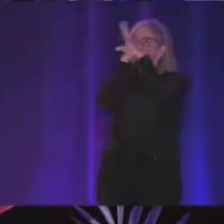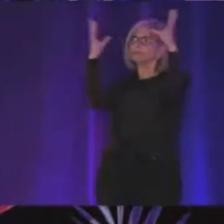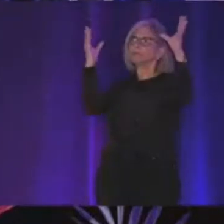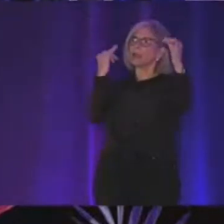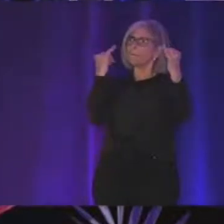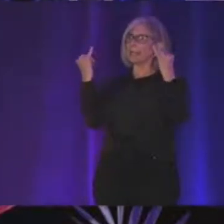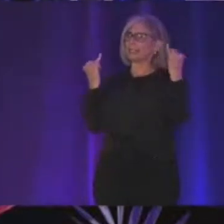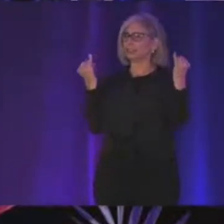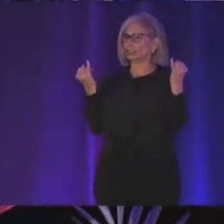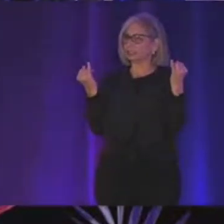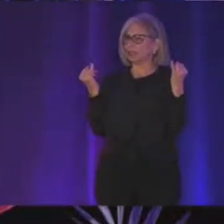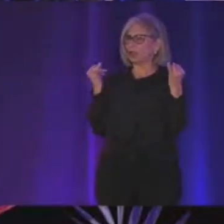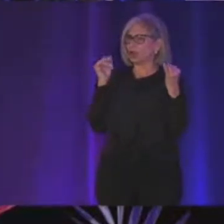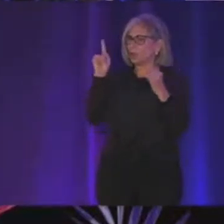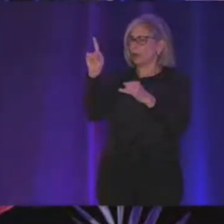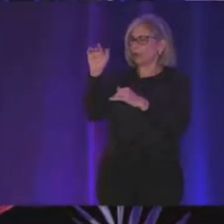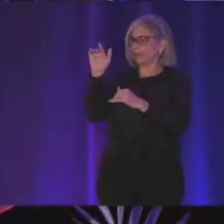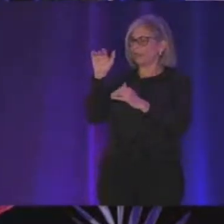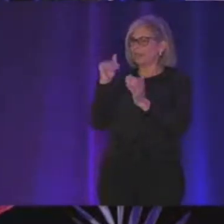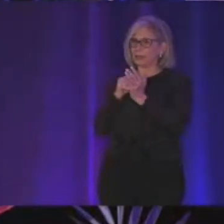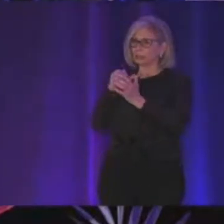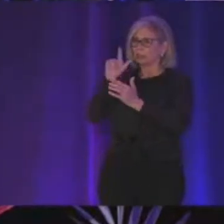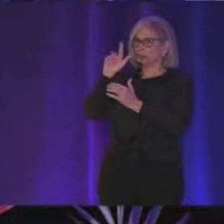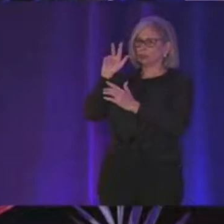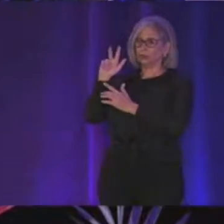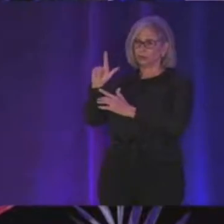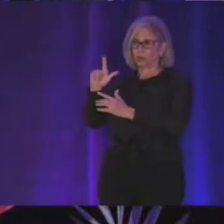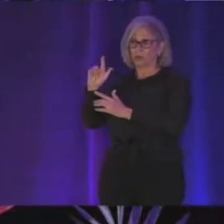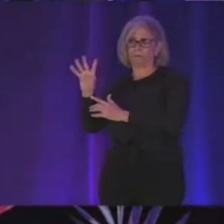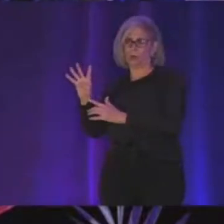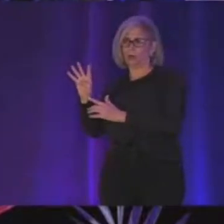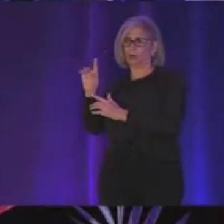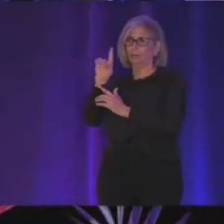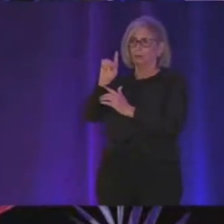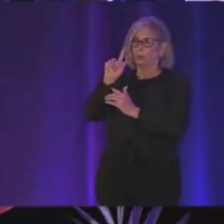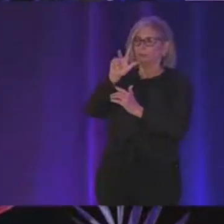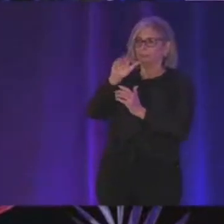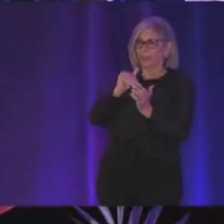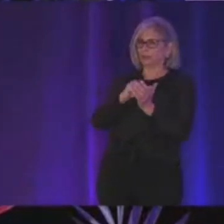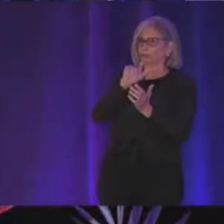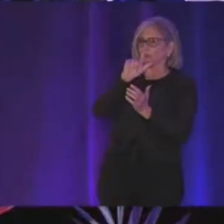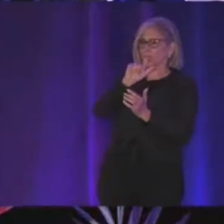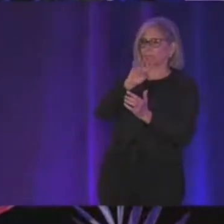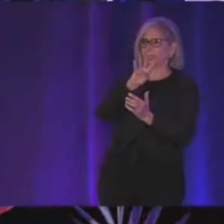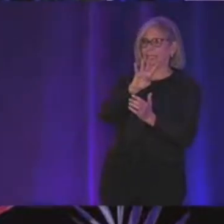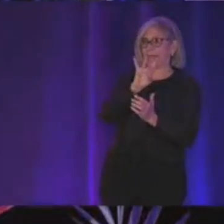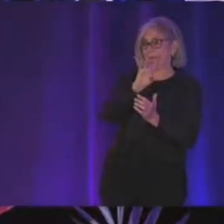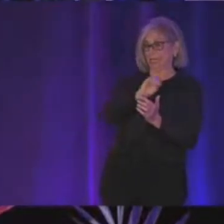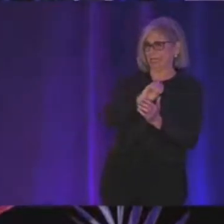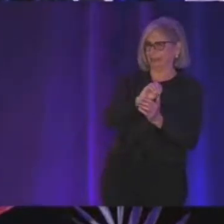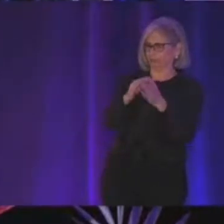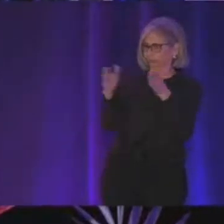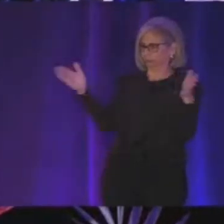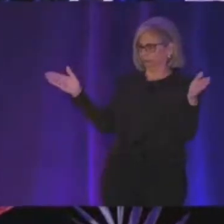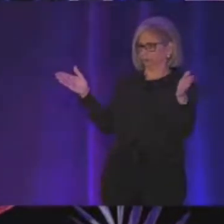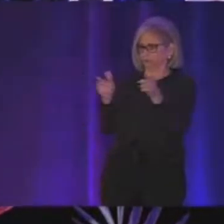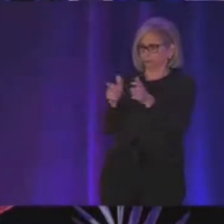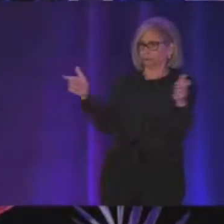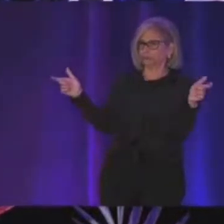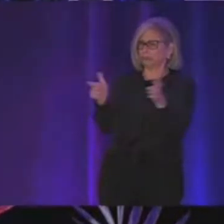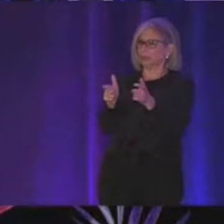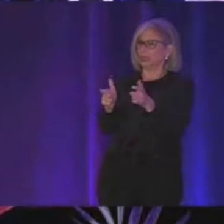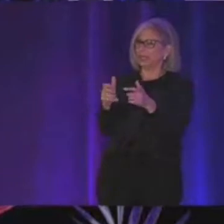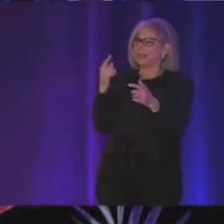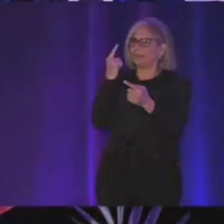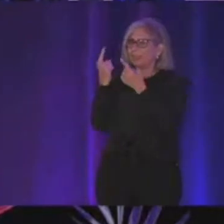it's 1024 by 1280 so like very typical size like not super big not super small and so